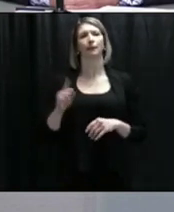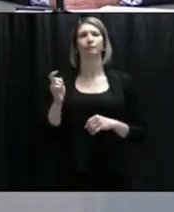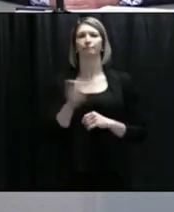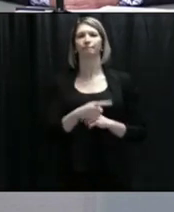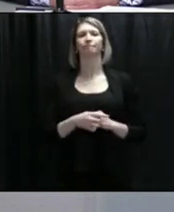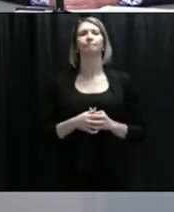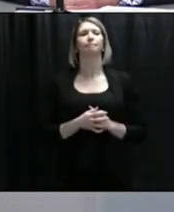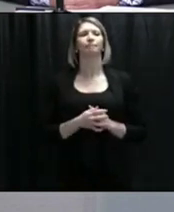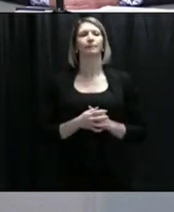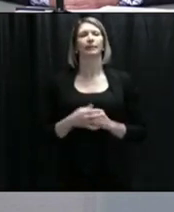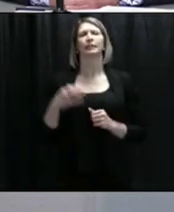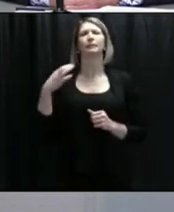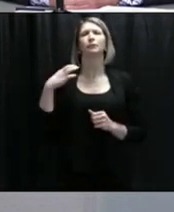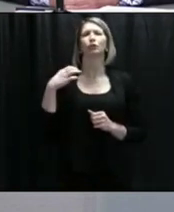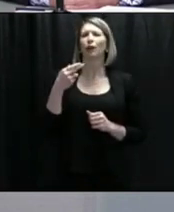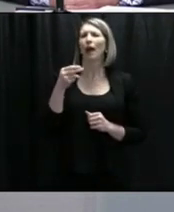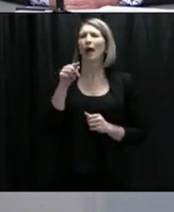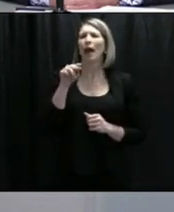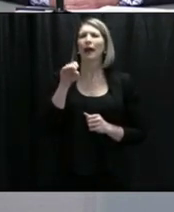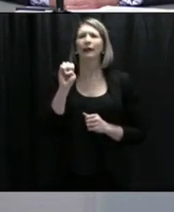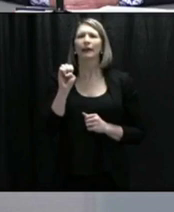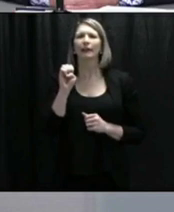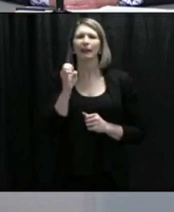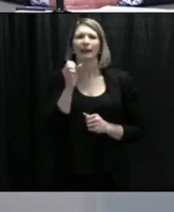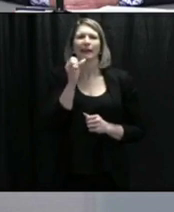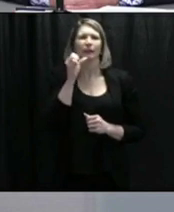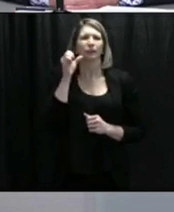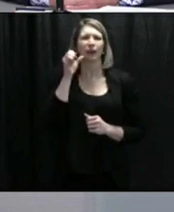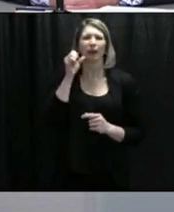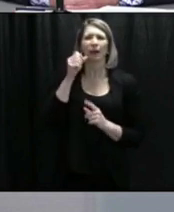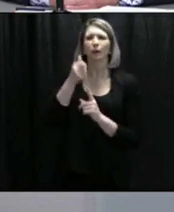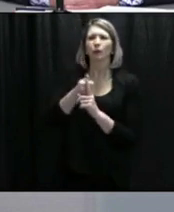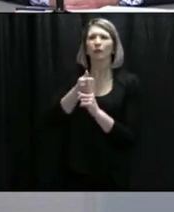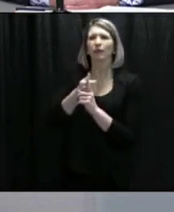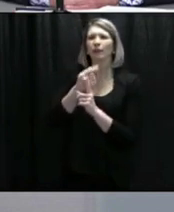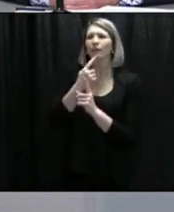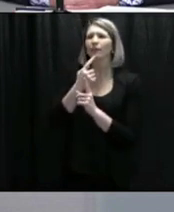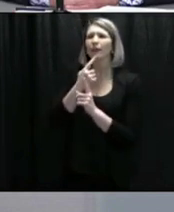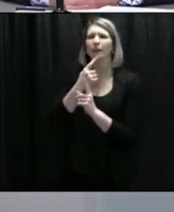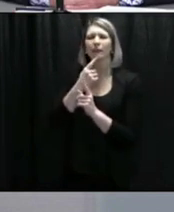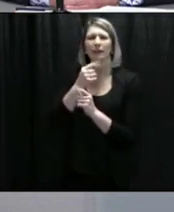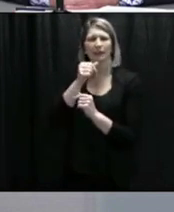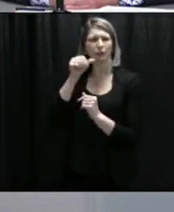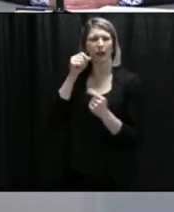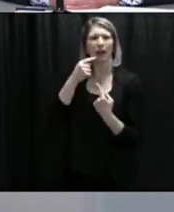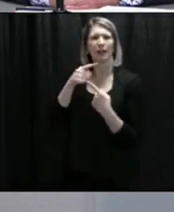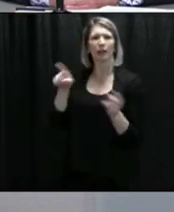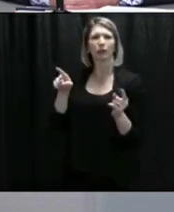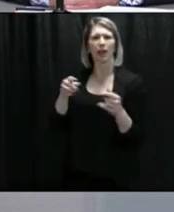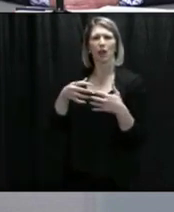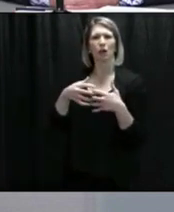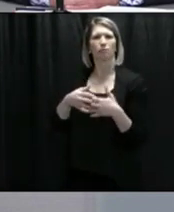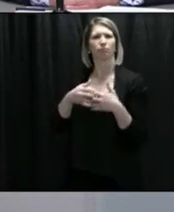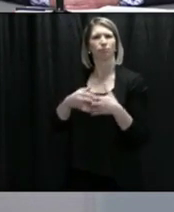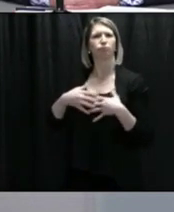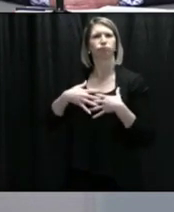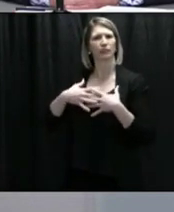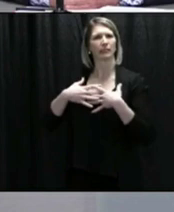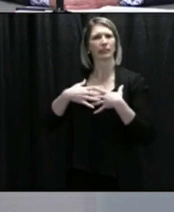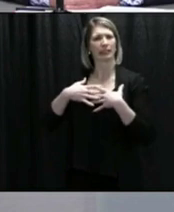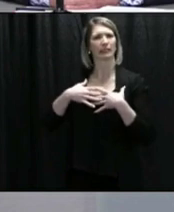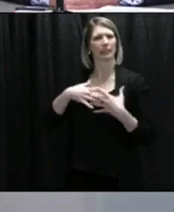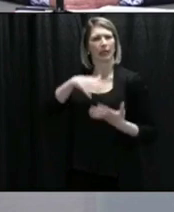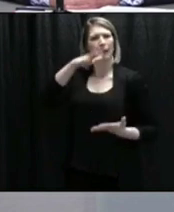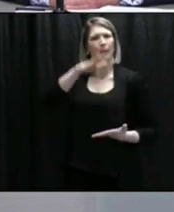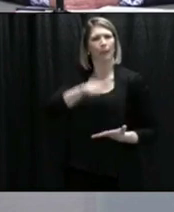Minister Hagee. Yesterday, we were told no one was put on a ventilator because of COVID-19. And I know we can't get into the specifics for